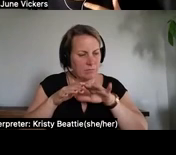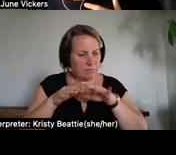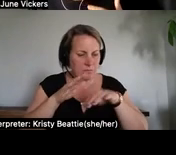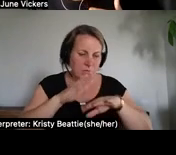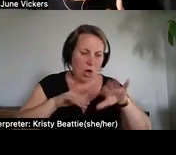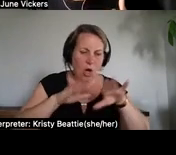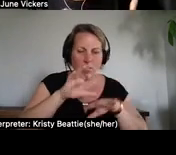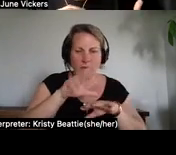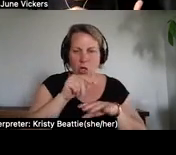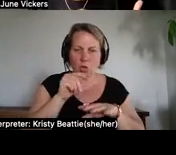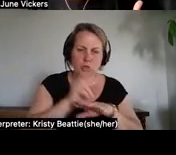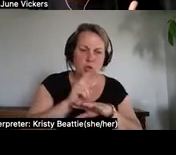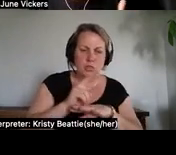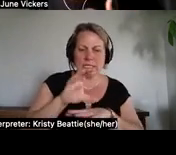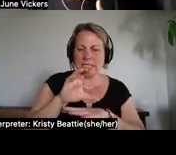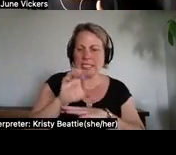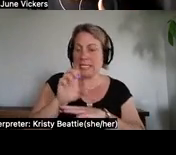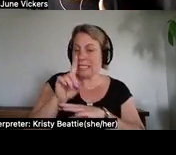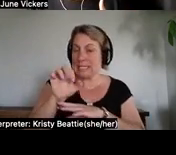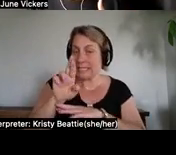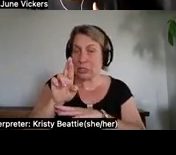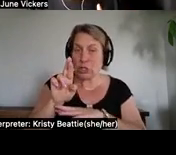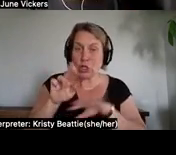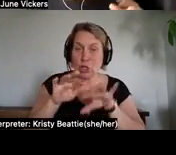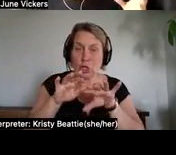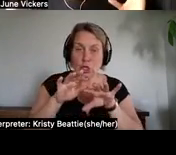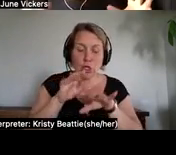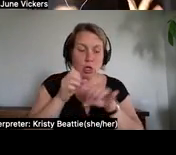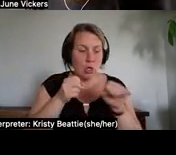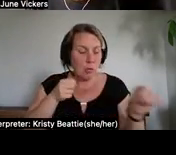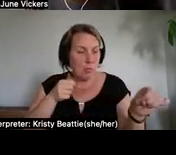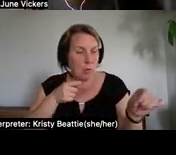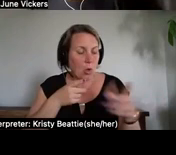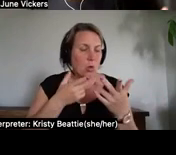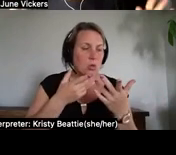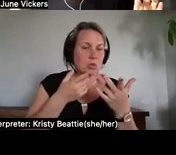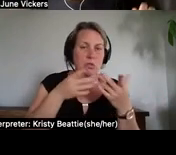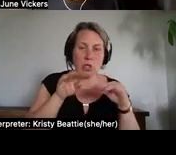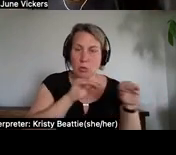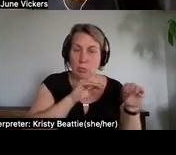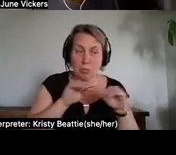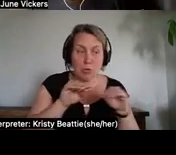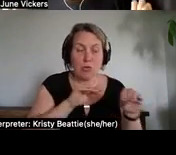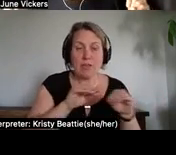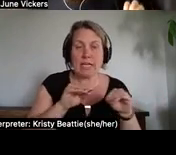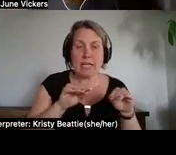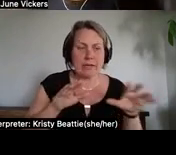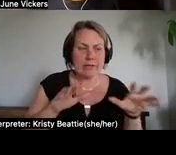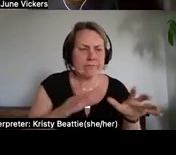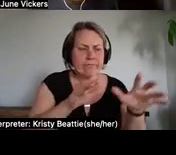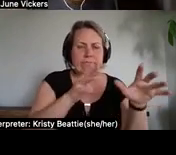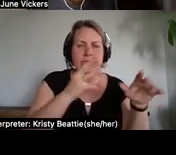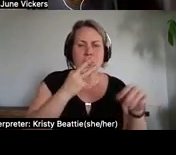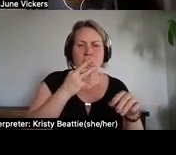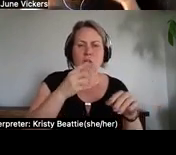cedar boughs moving water we go in and we we dip or we totally